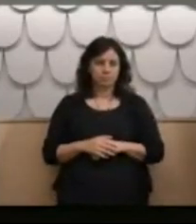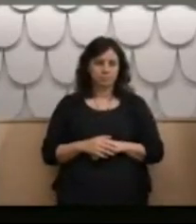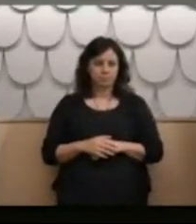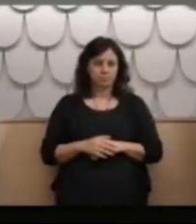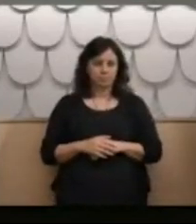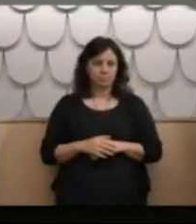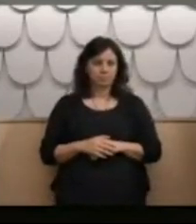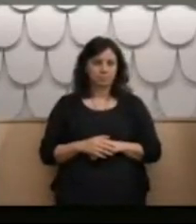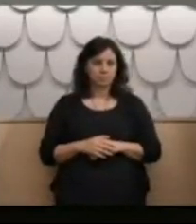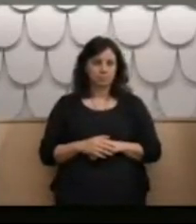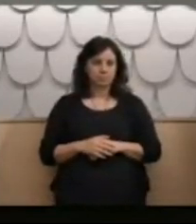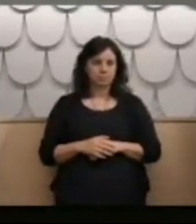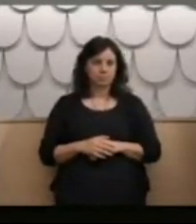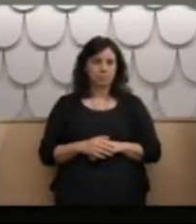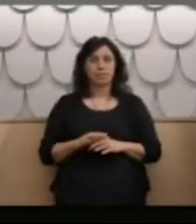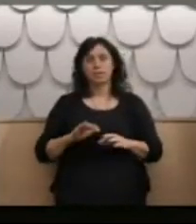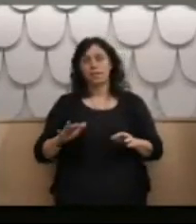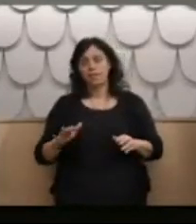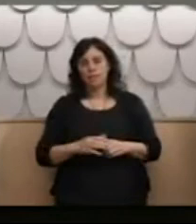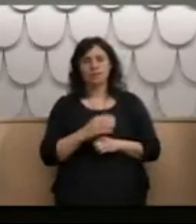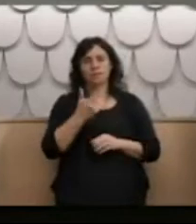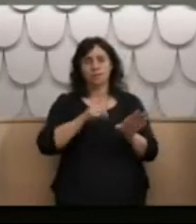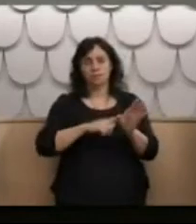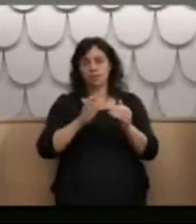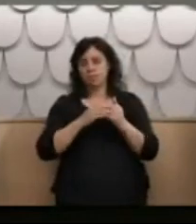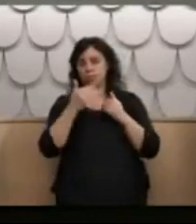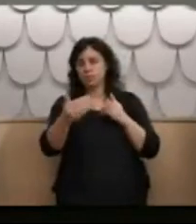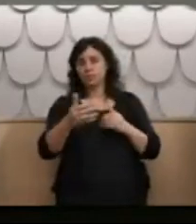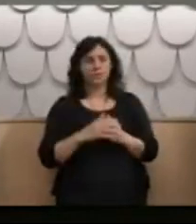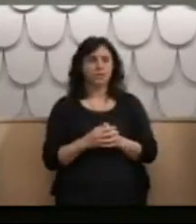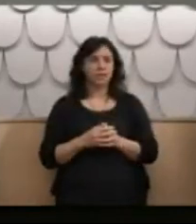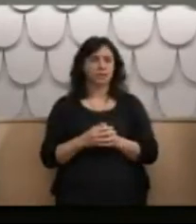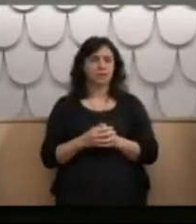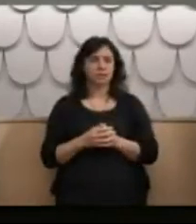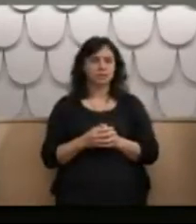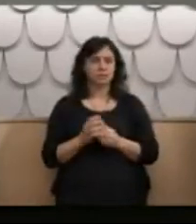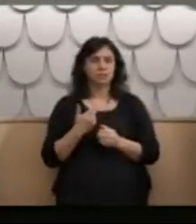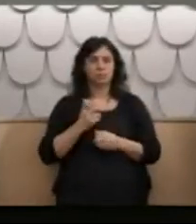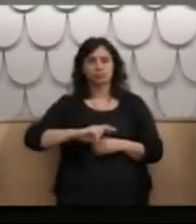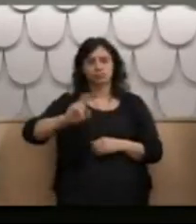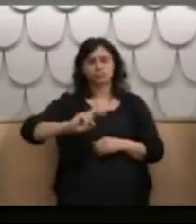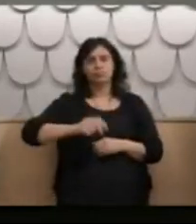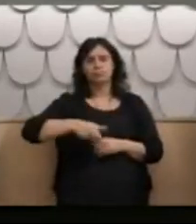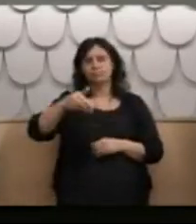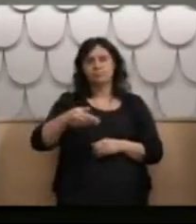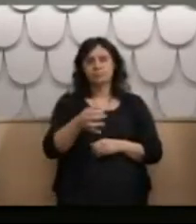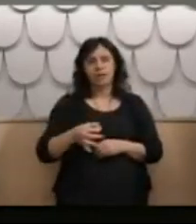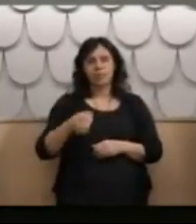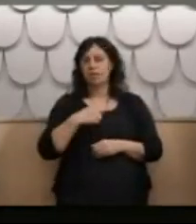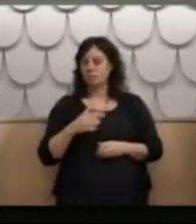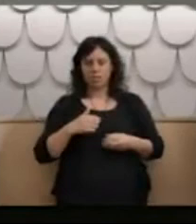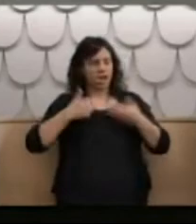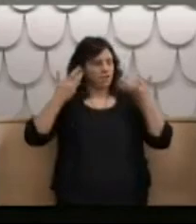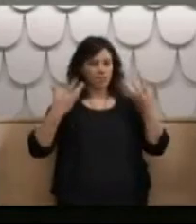Drinking and wandering. For the next seven years, I roamed up and down the South Island. I was really lost because of what my childhood